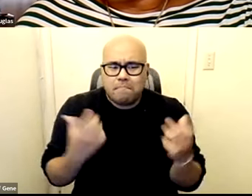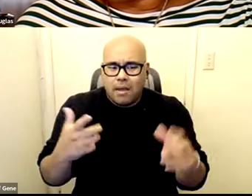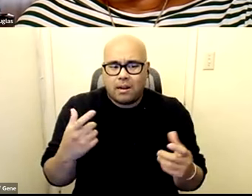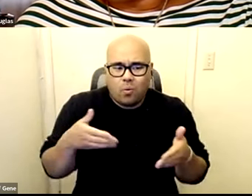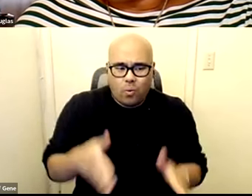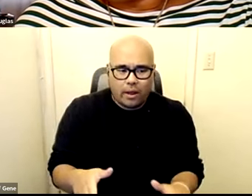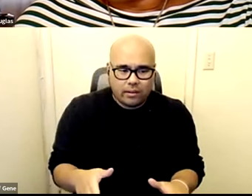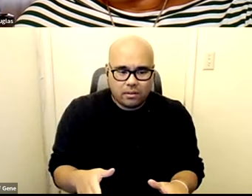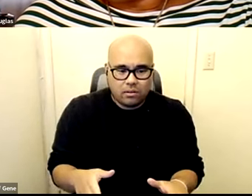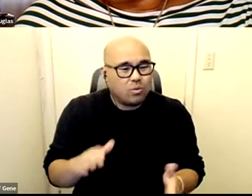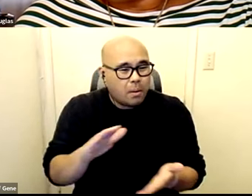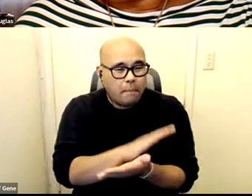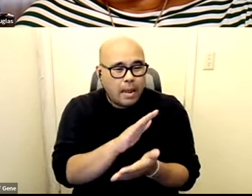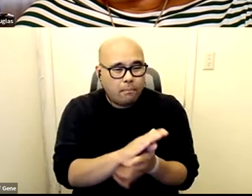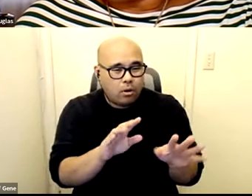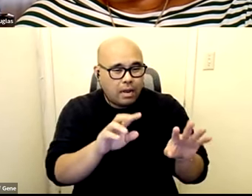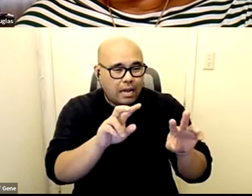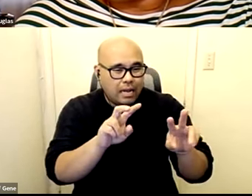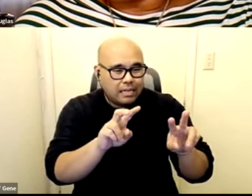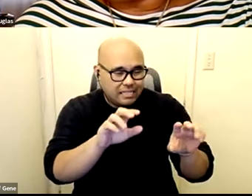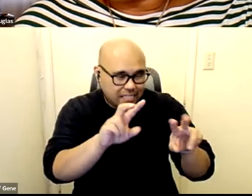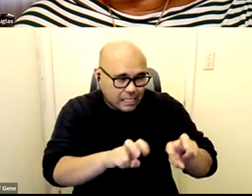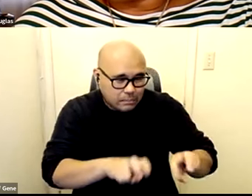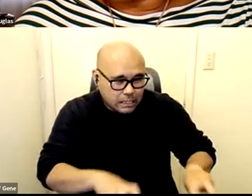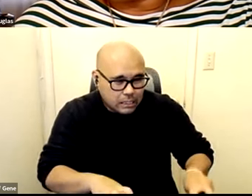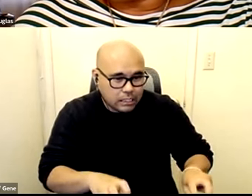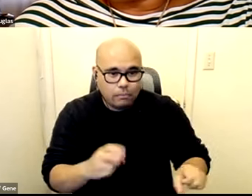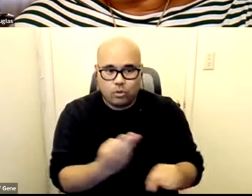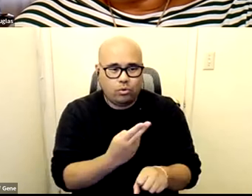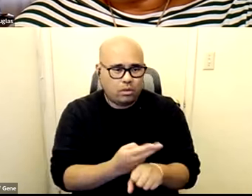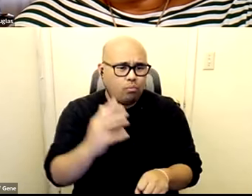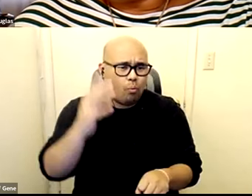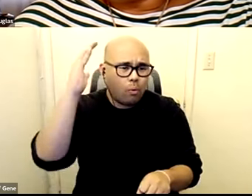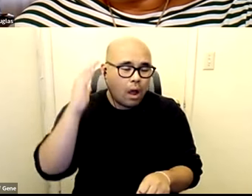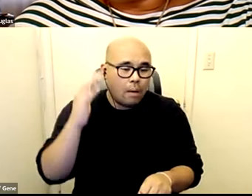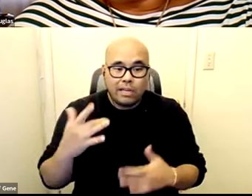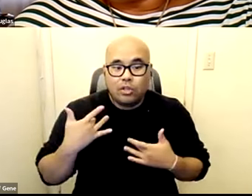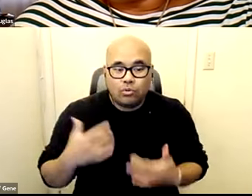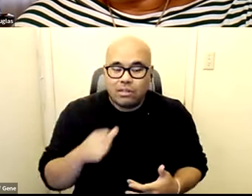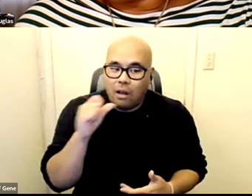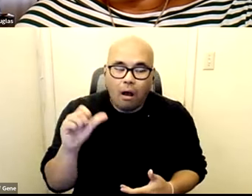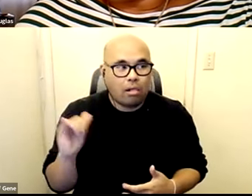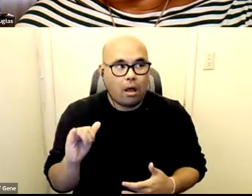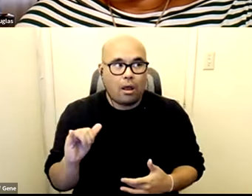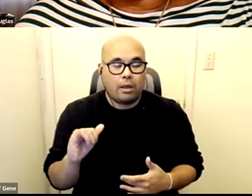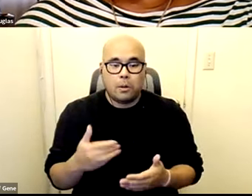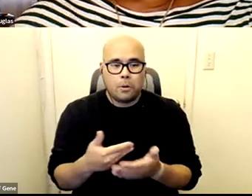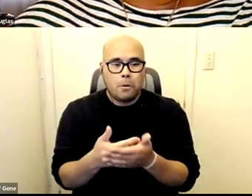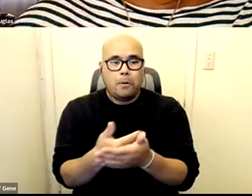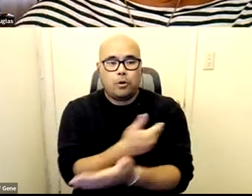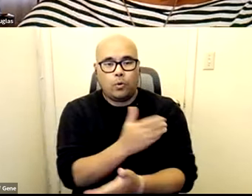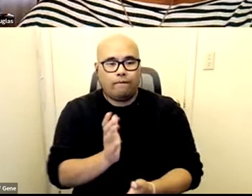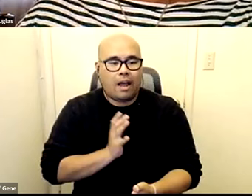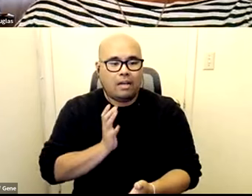assessments those paper assessments those those have been used a long time it's not always that it's it's usually not some super new fancy